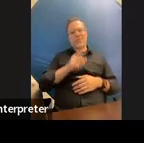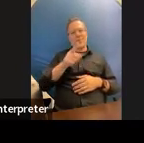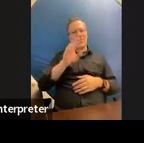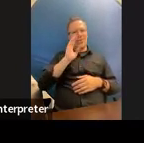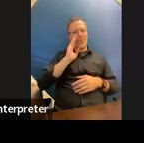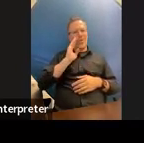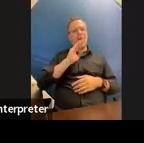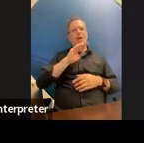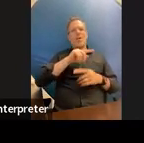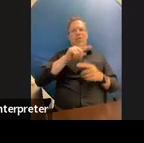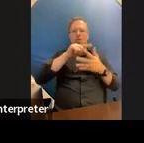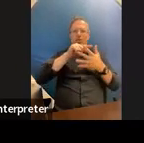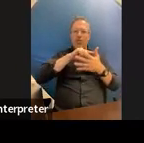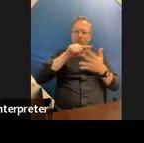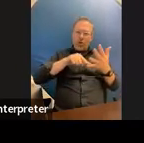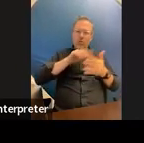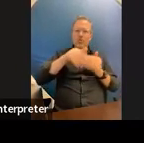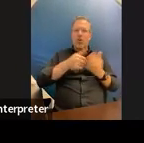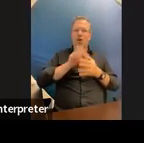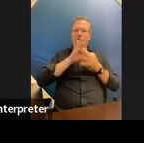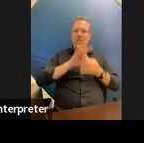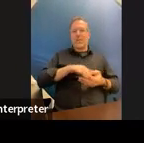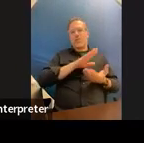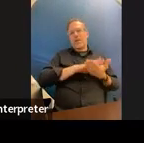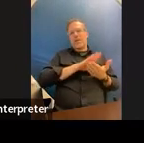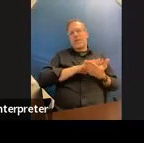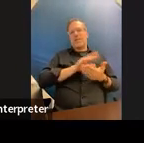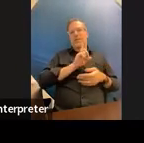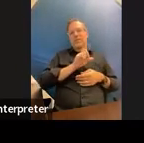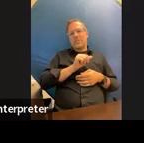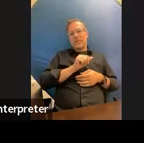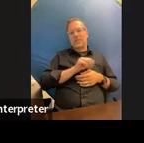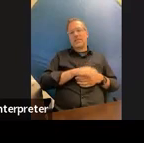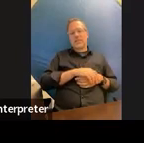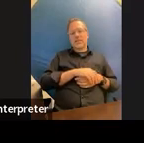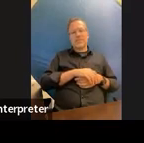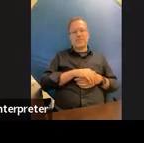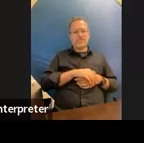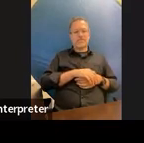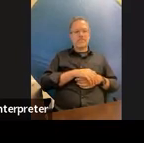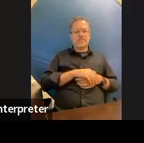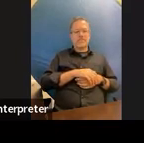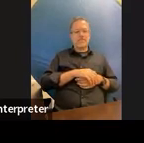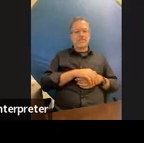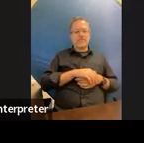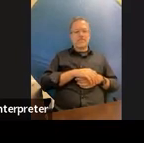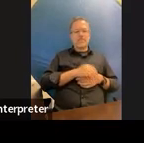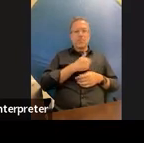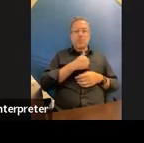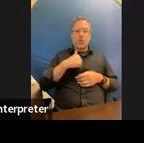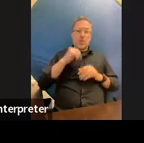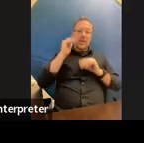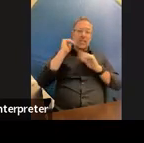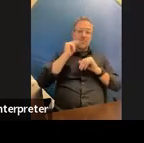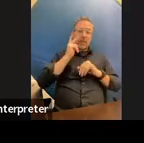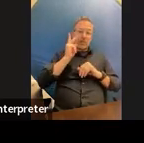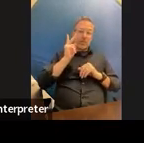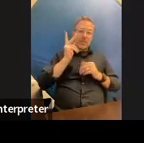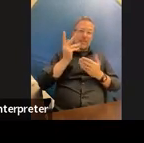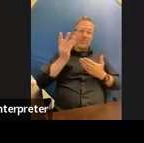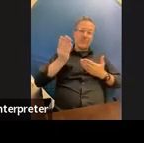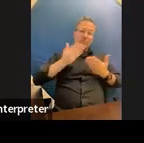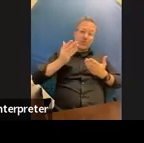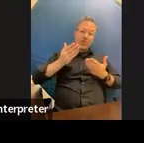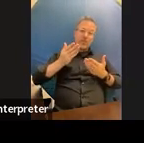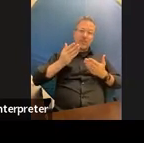all academic things this is an academic disability so we would expect to see programming to